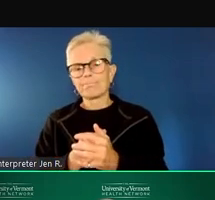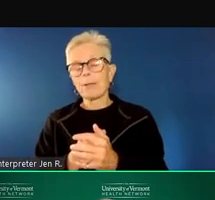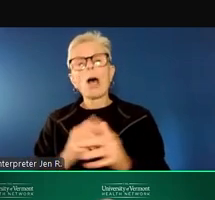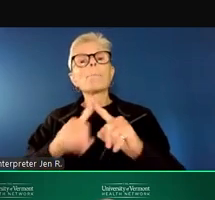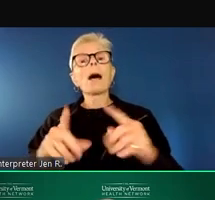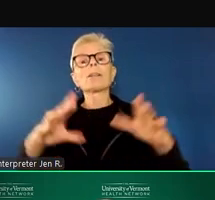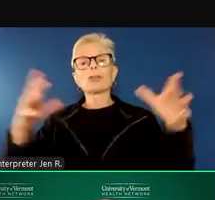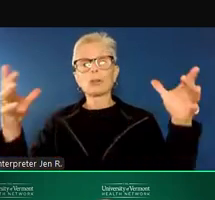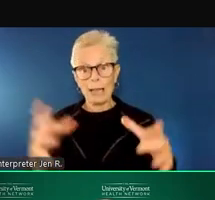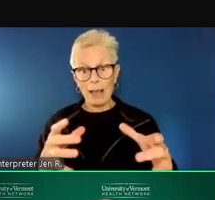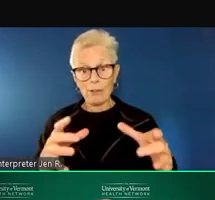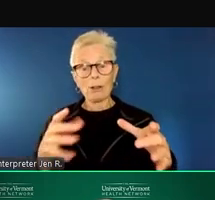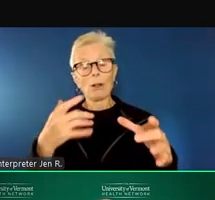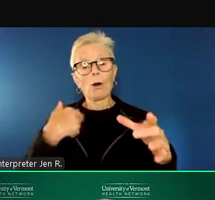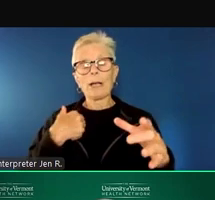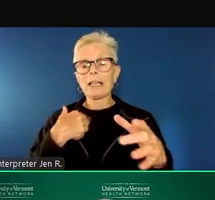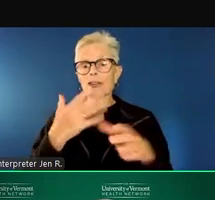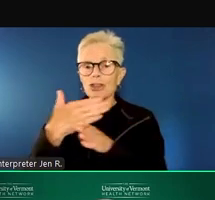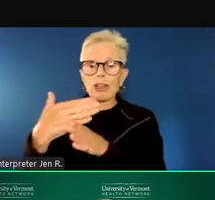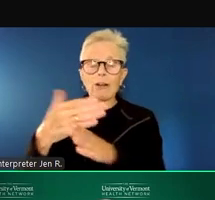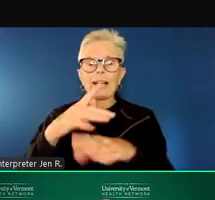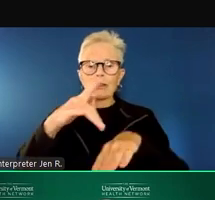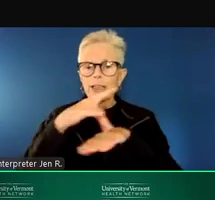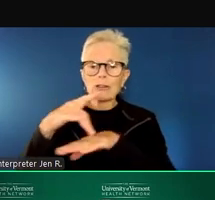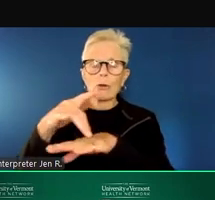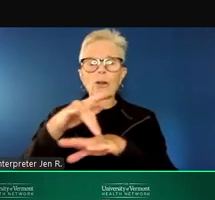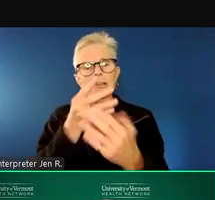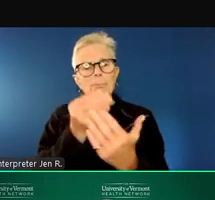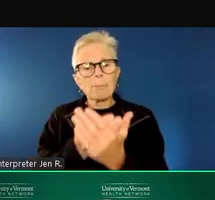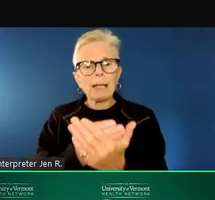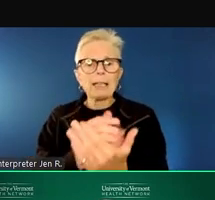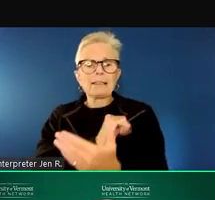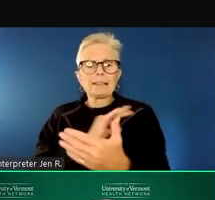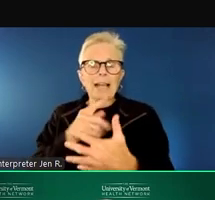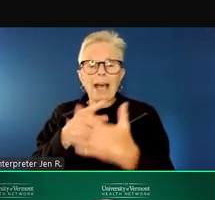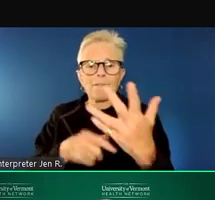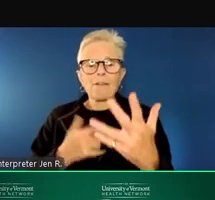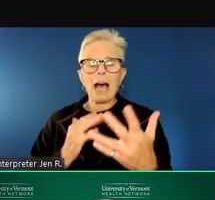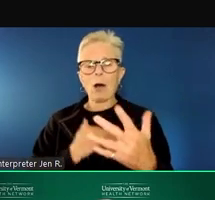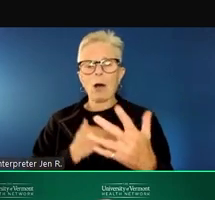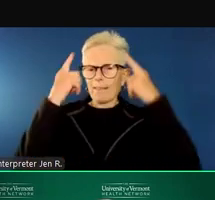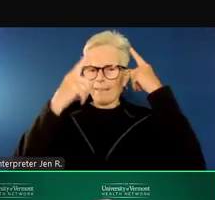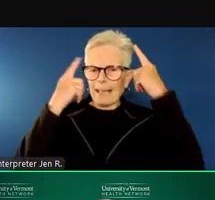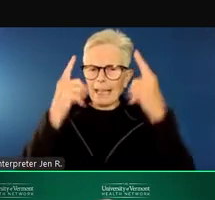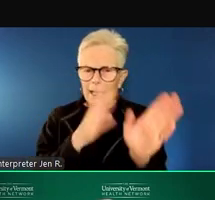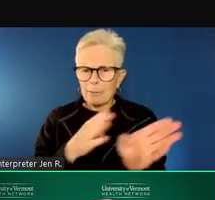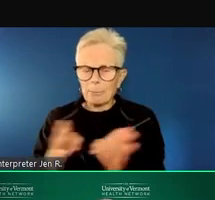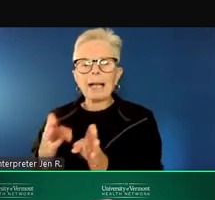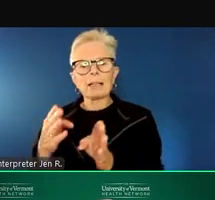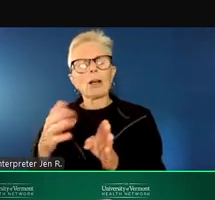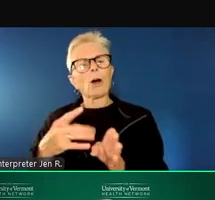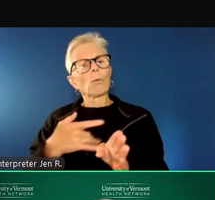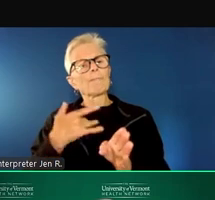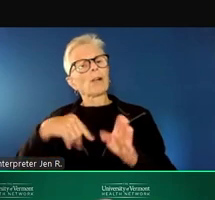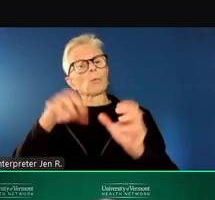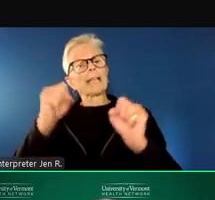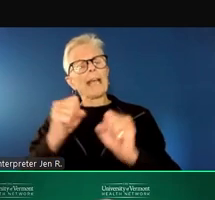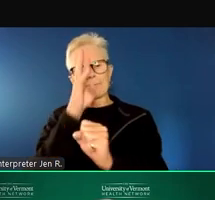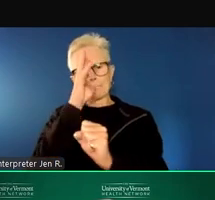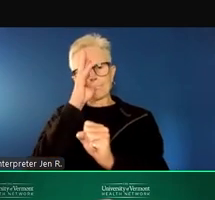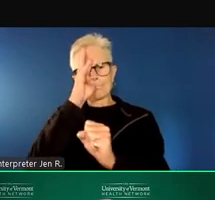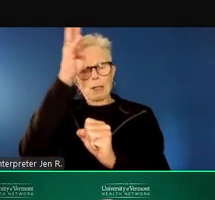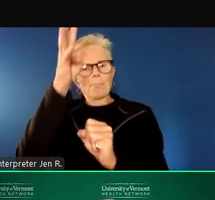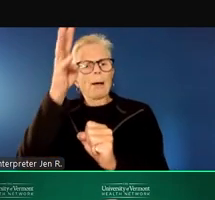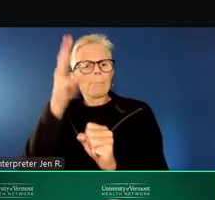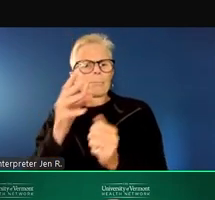pooling our resources and our thought power, we felt that we could come up with a solution to address the